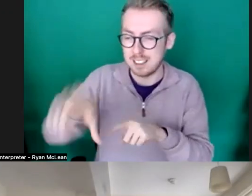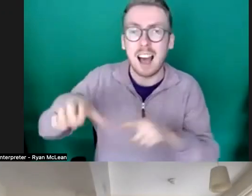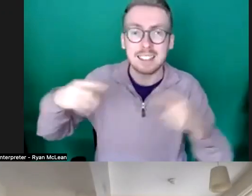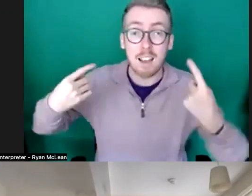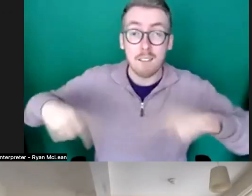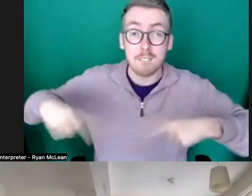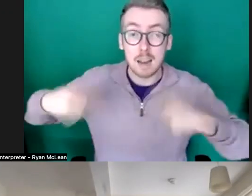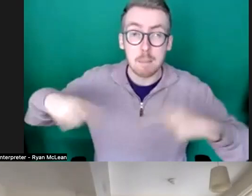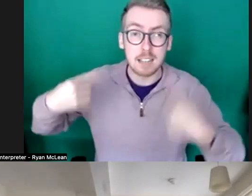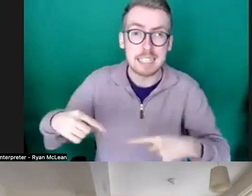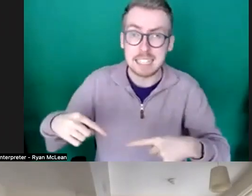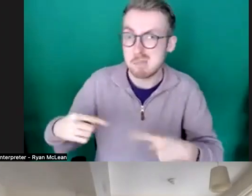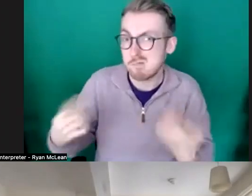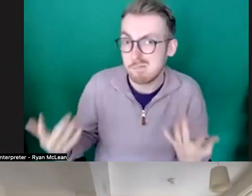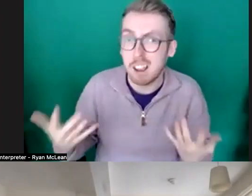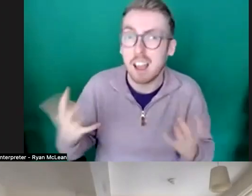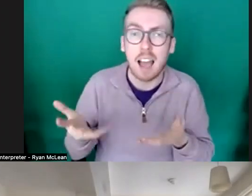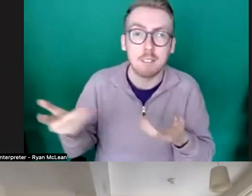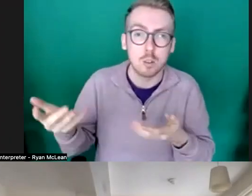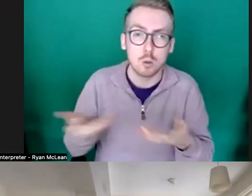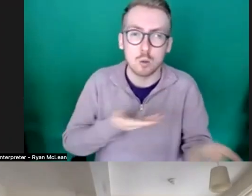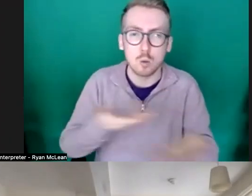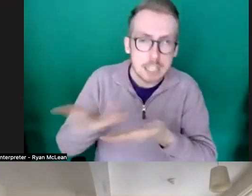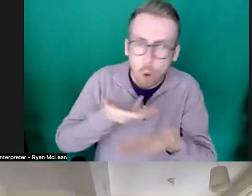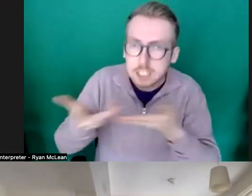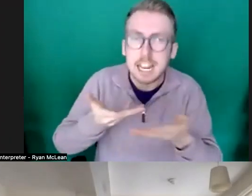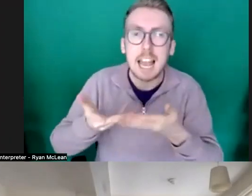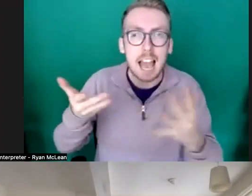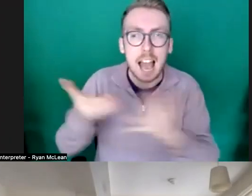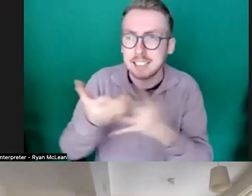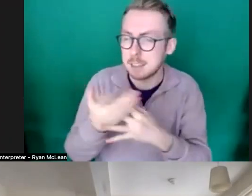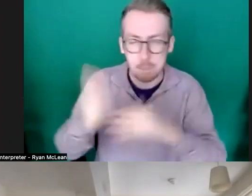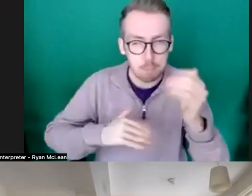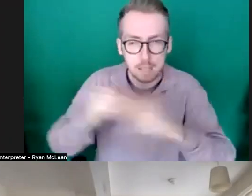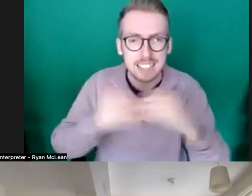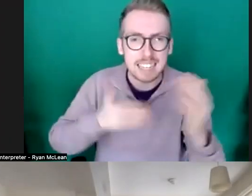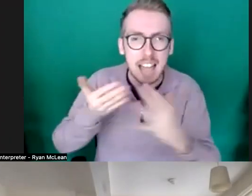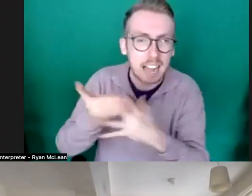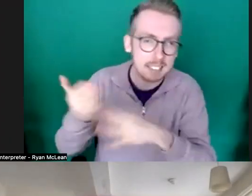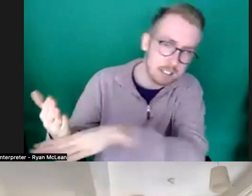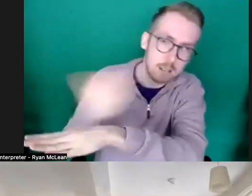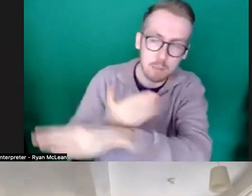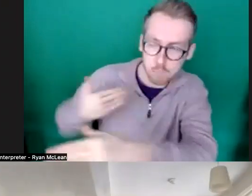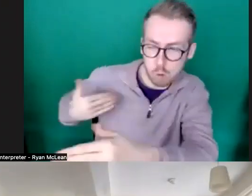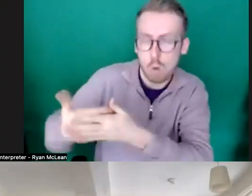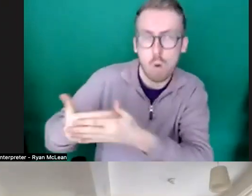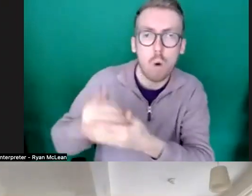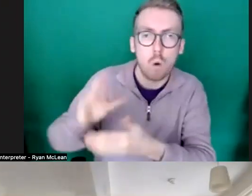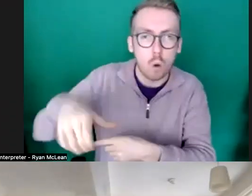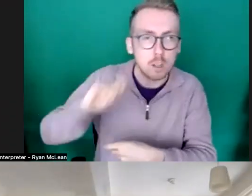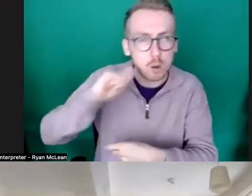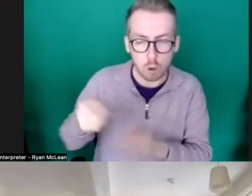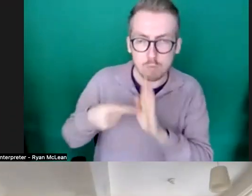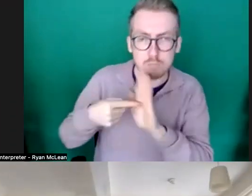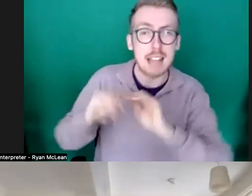and because obviously they would need to negotiate access to whatever buildings or whatever locations and that you'd be working to present the